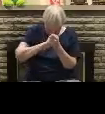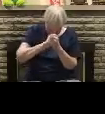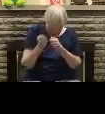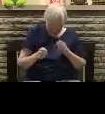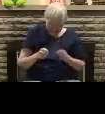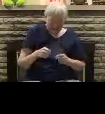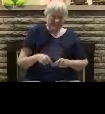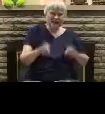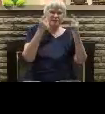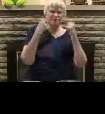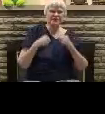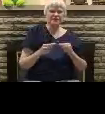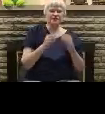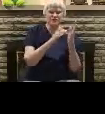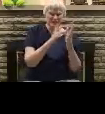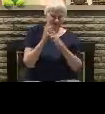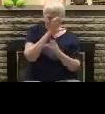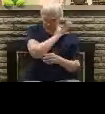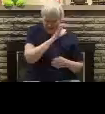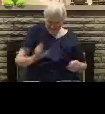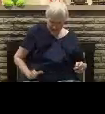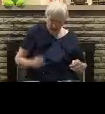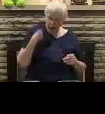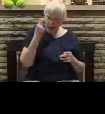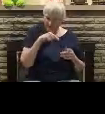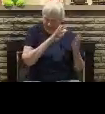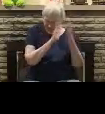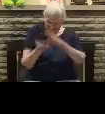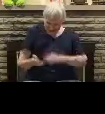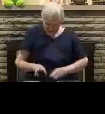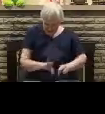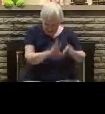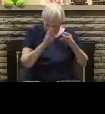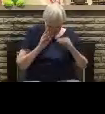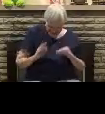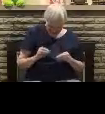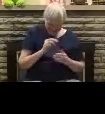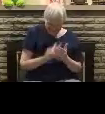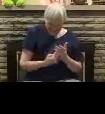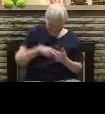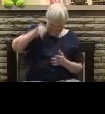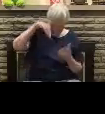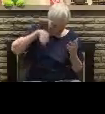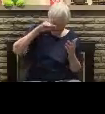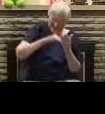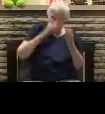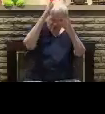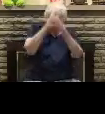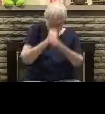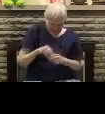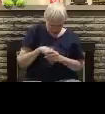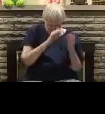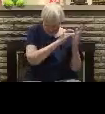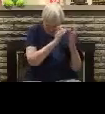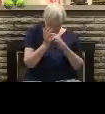up to that point and they will turn to Jesus Christ who died for their sins was buried and rose again trusting in what Jesus